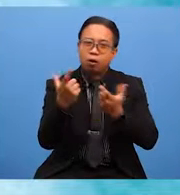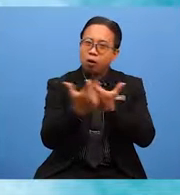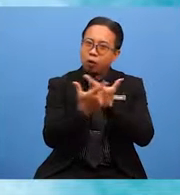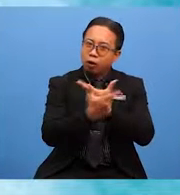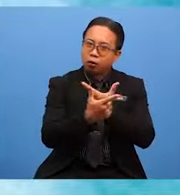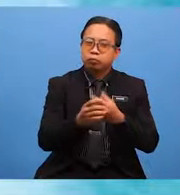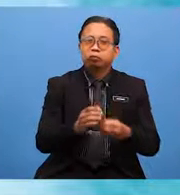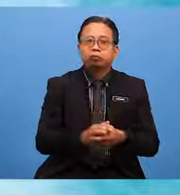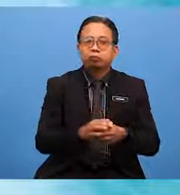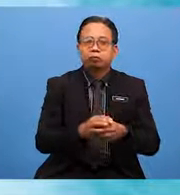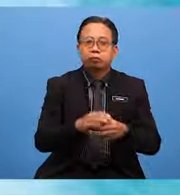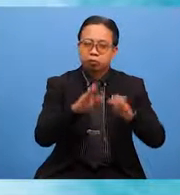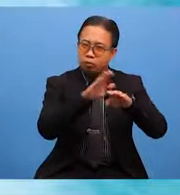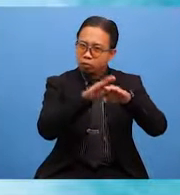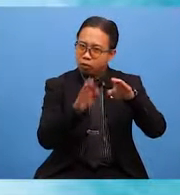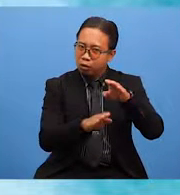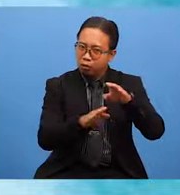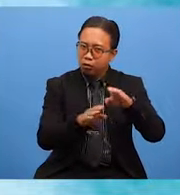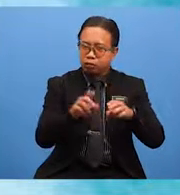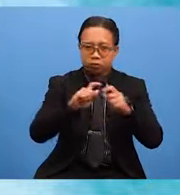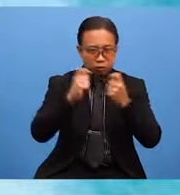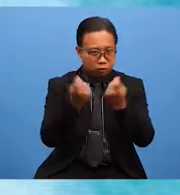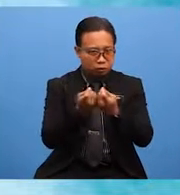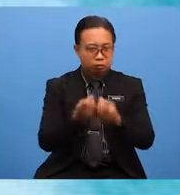for lower secondary category.